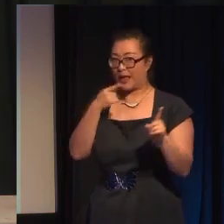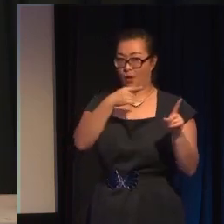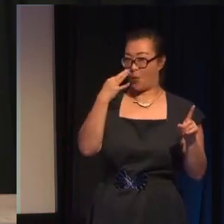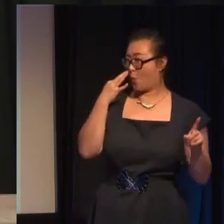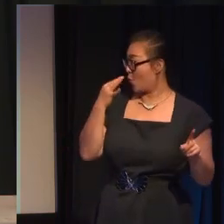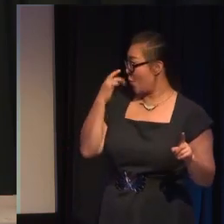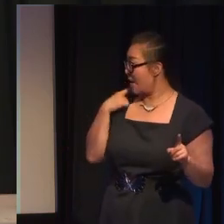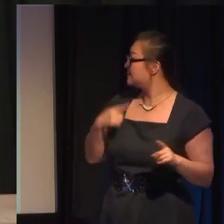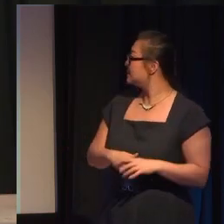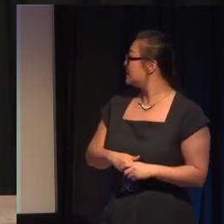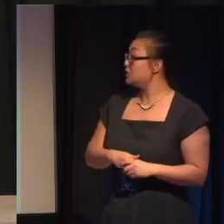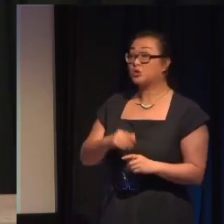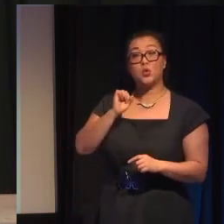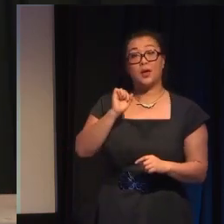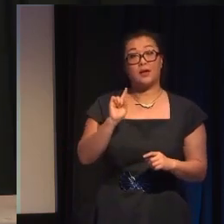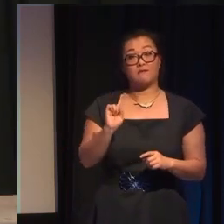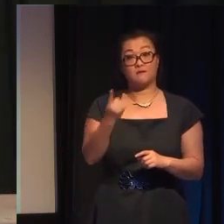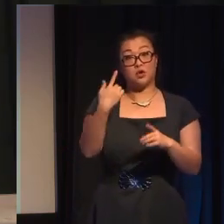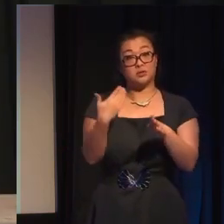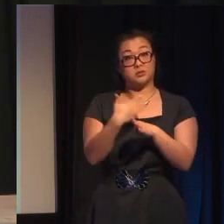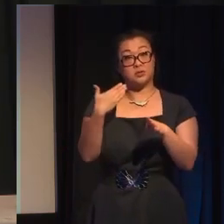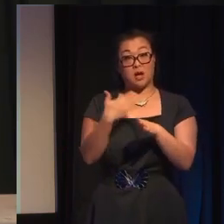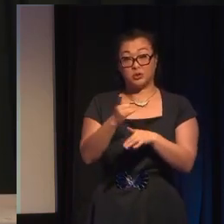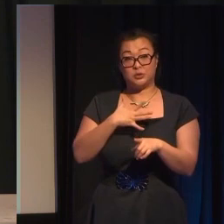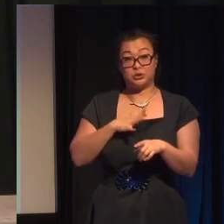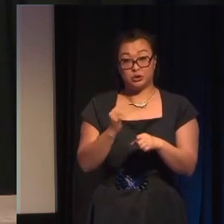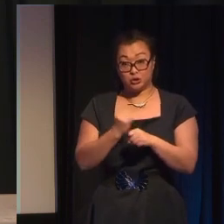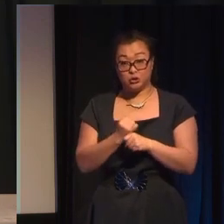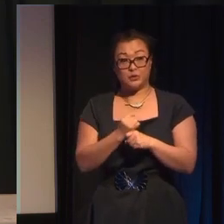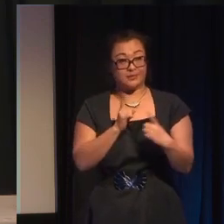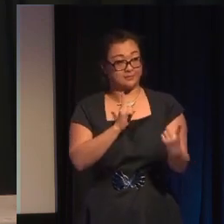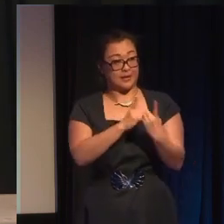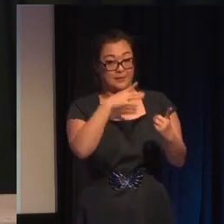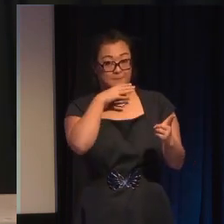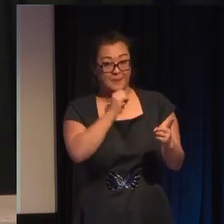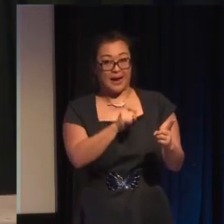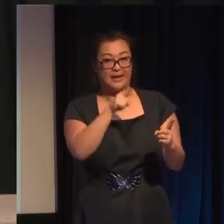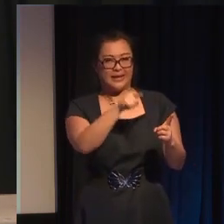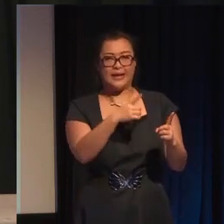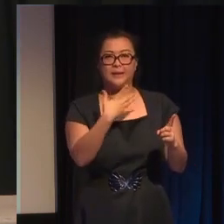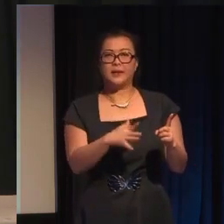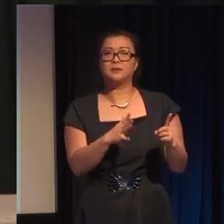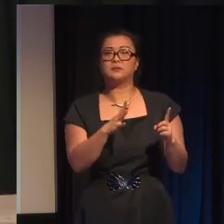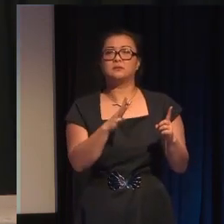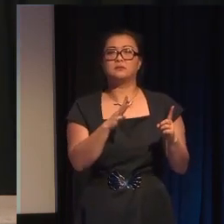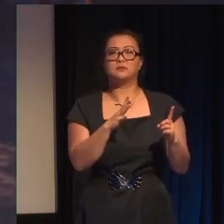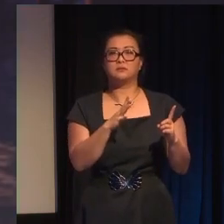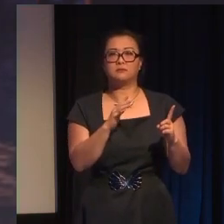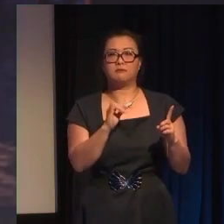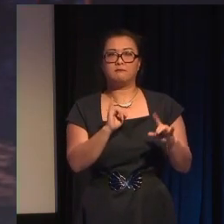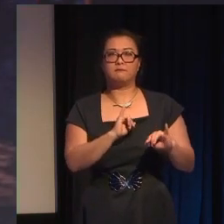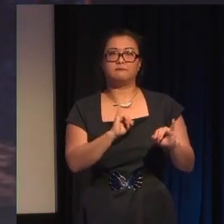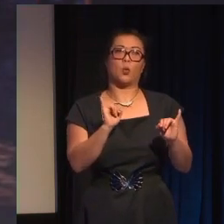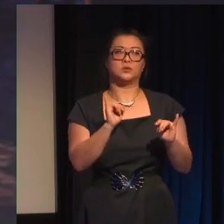case you're tasked with aiding a man who's apparently been falsely accused on account of his race and isn't receiving fair treatment from the justice system